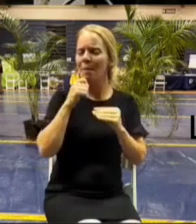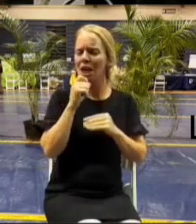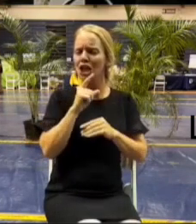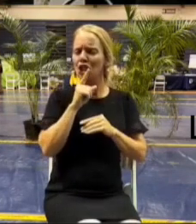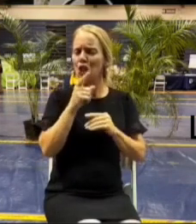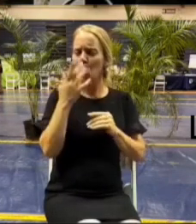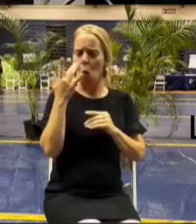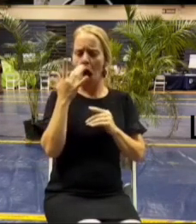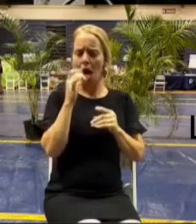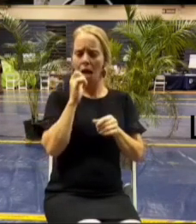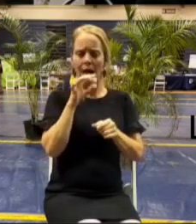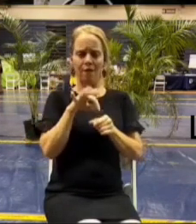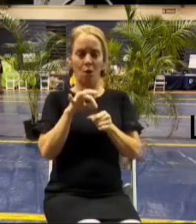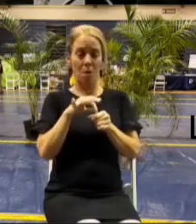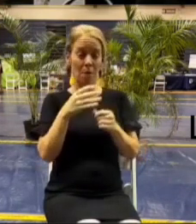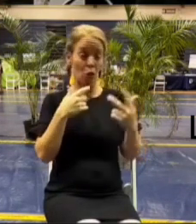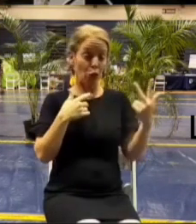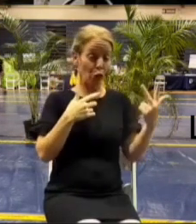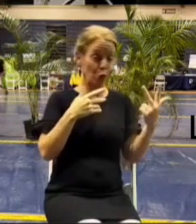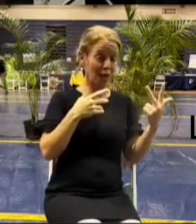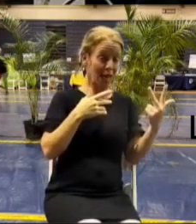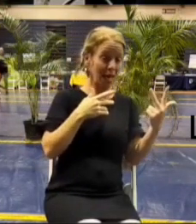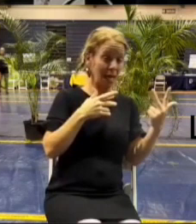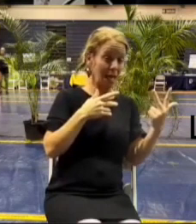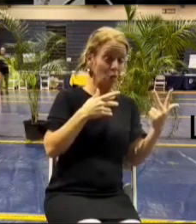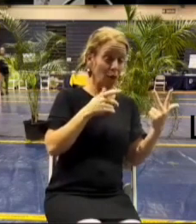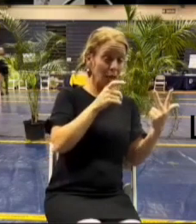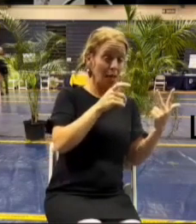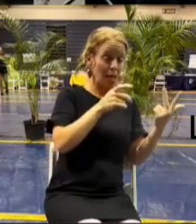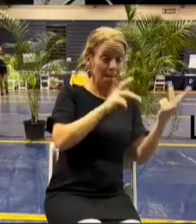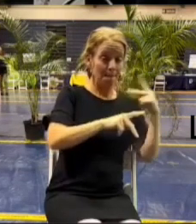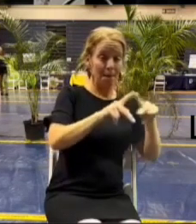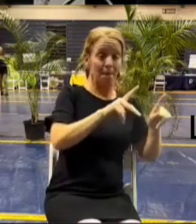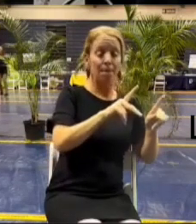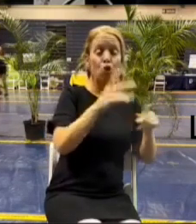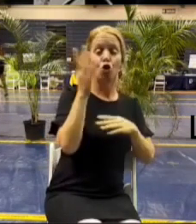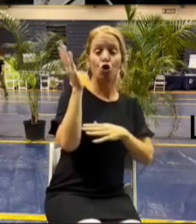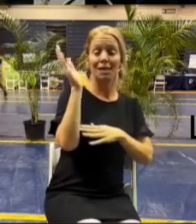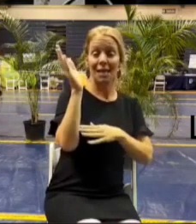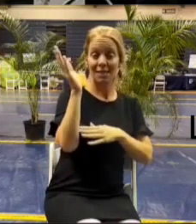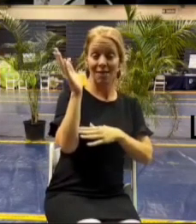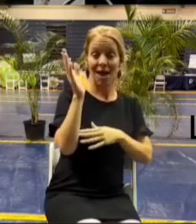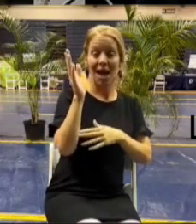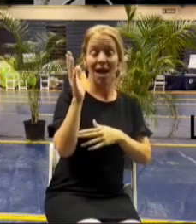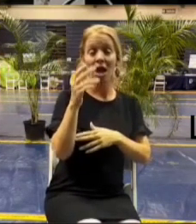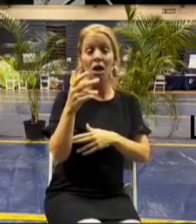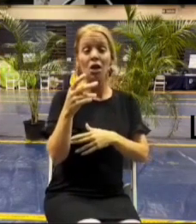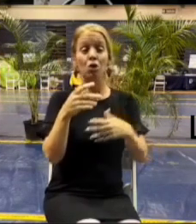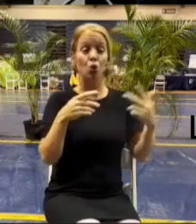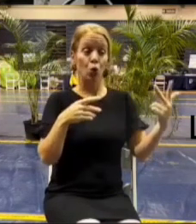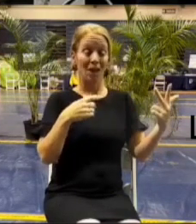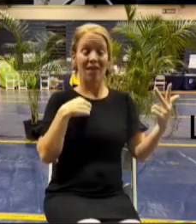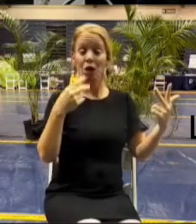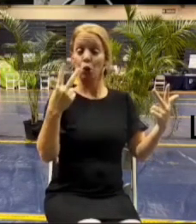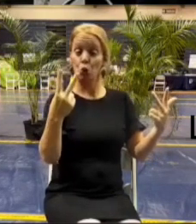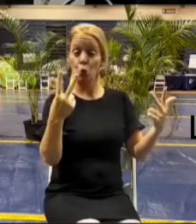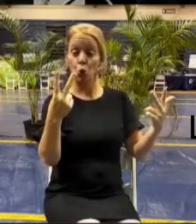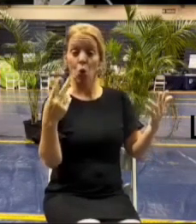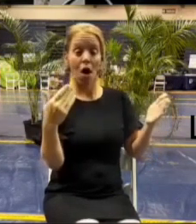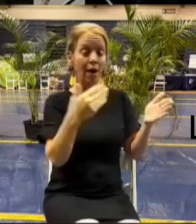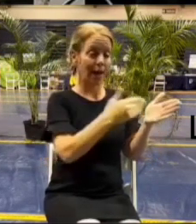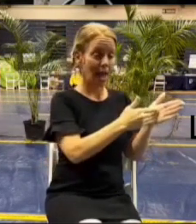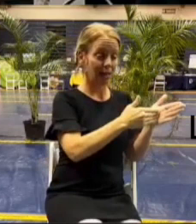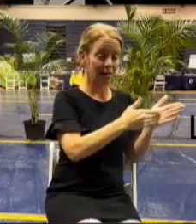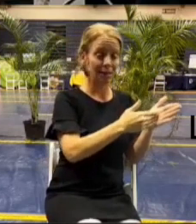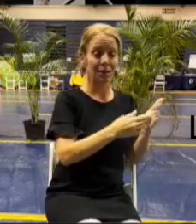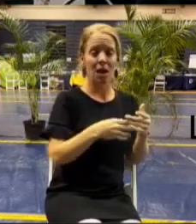only three people testified and of those three people two people testified against eminent domain and